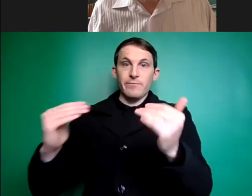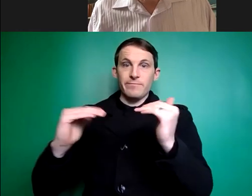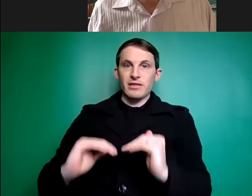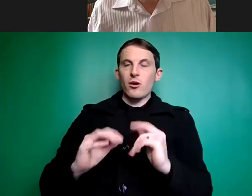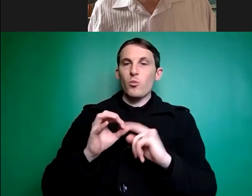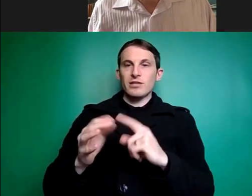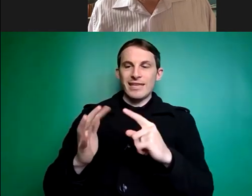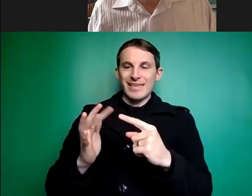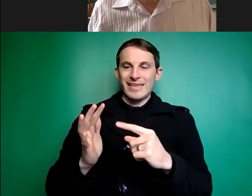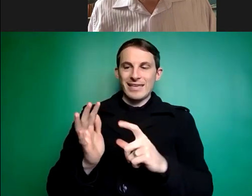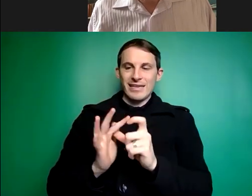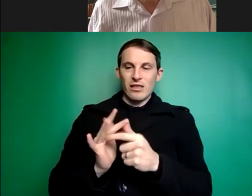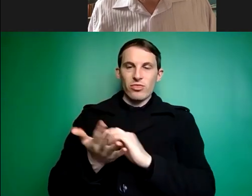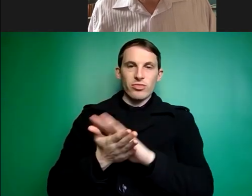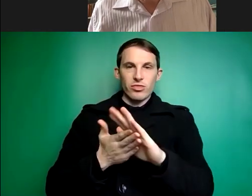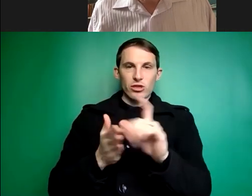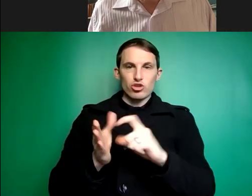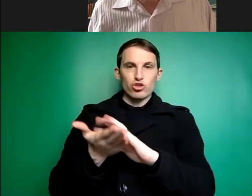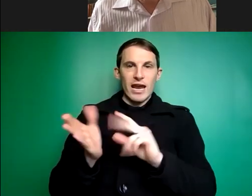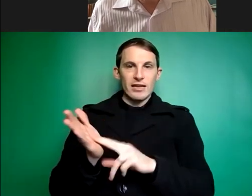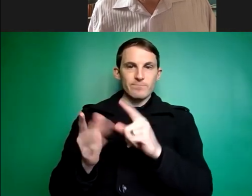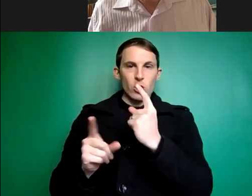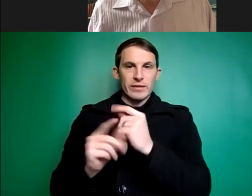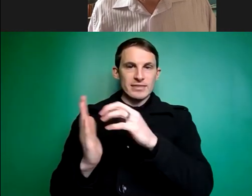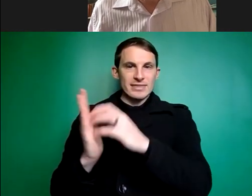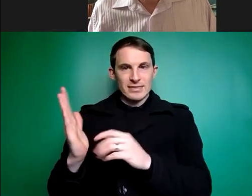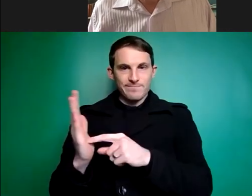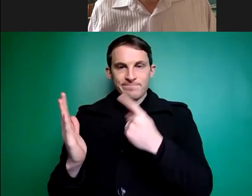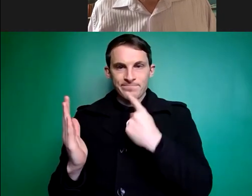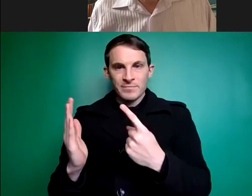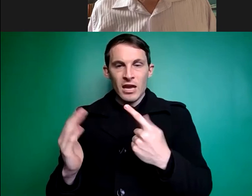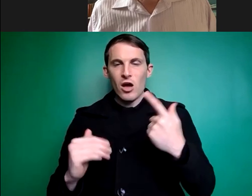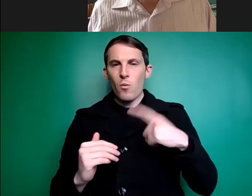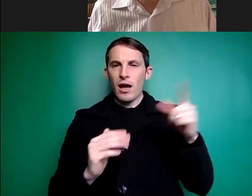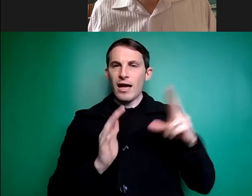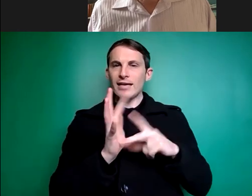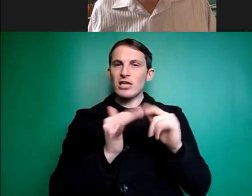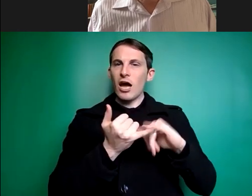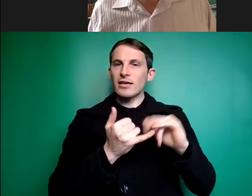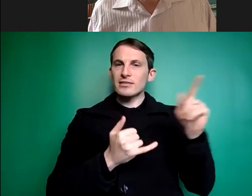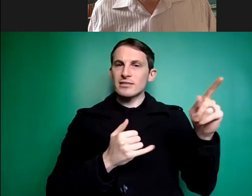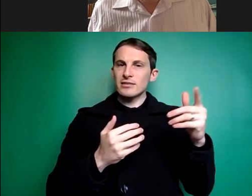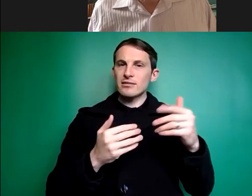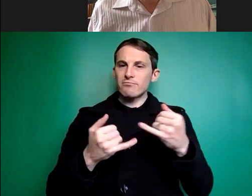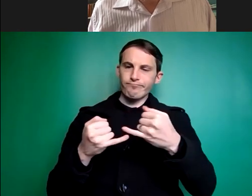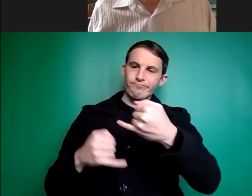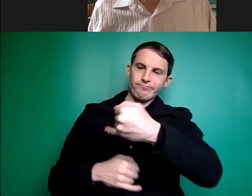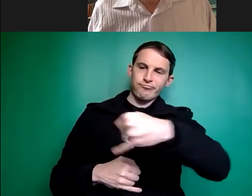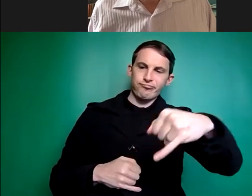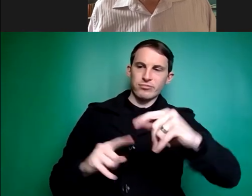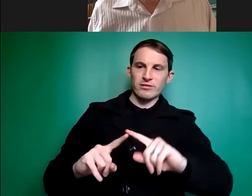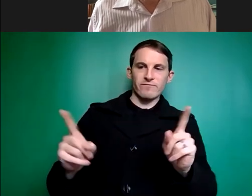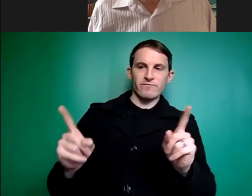edith chan has just uh reflected on why is the ndis separated from aged care uh was it